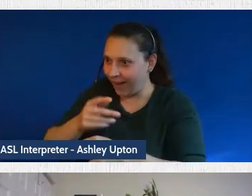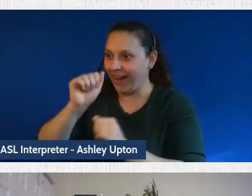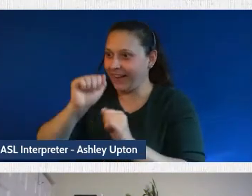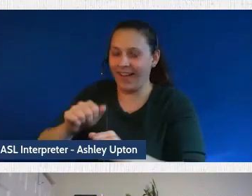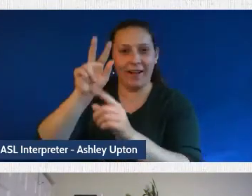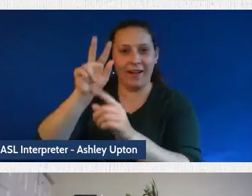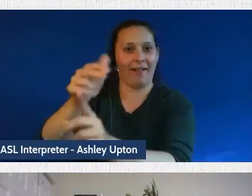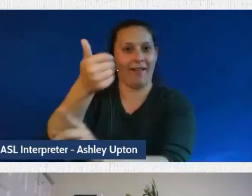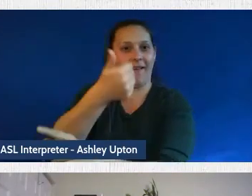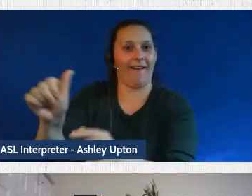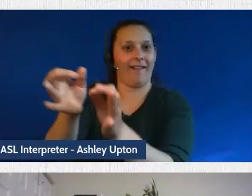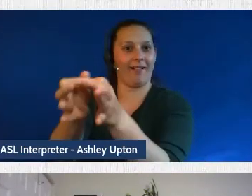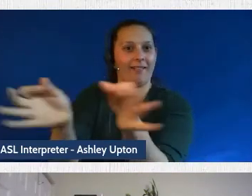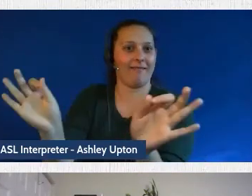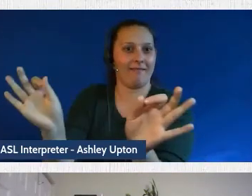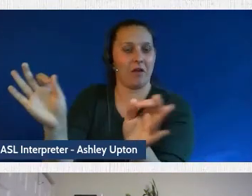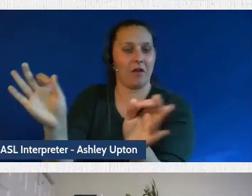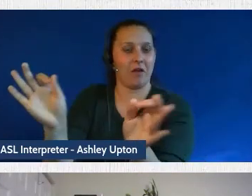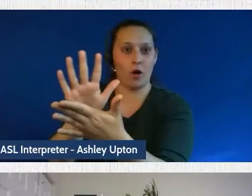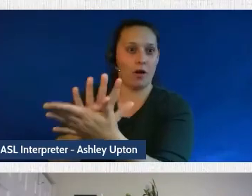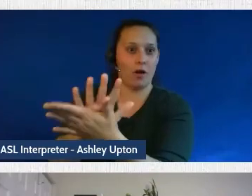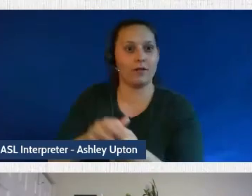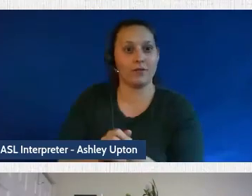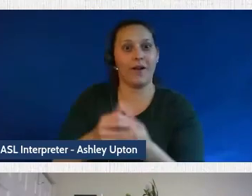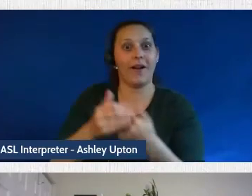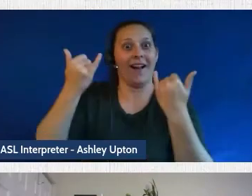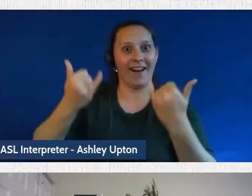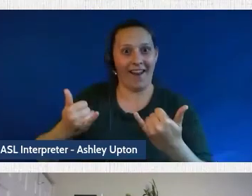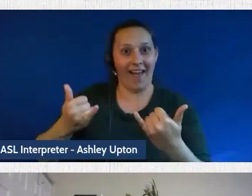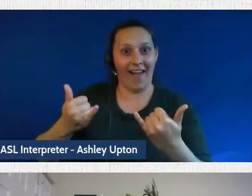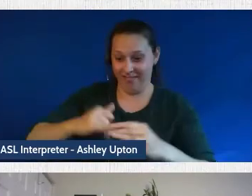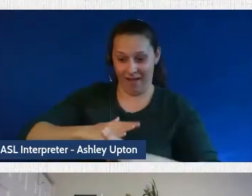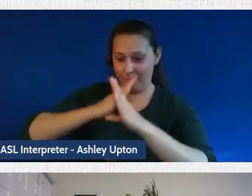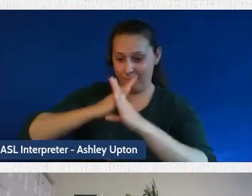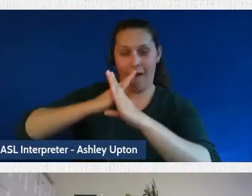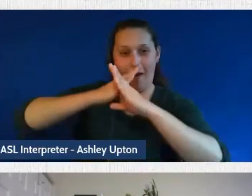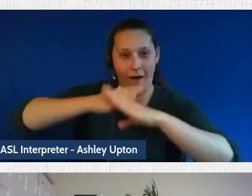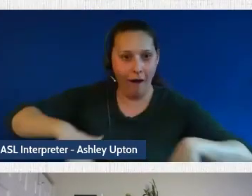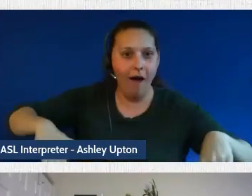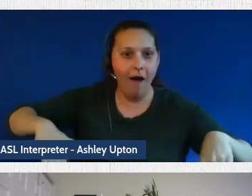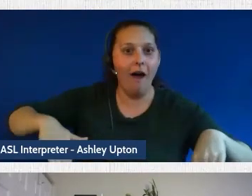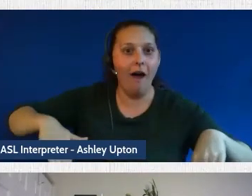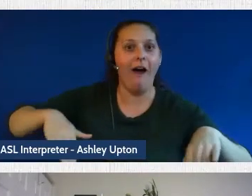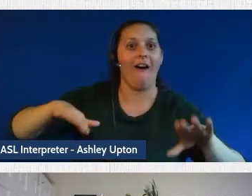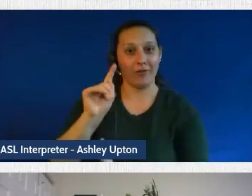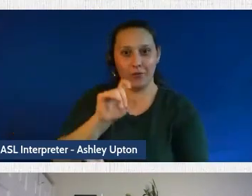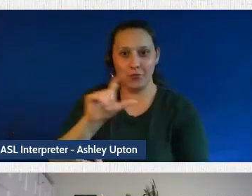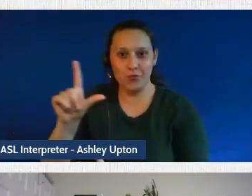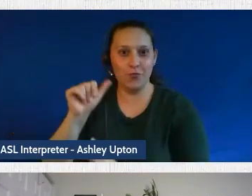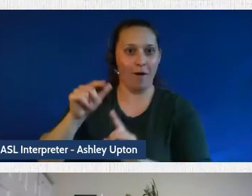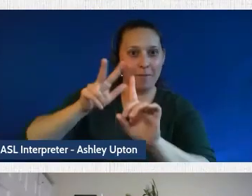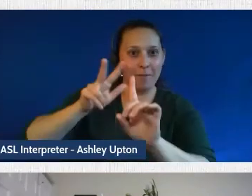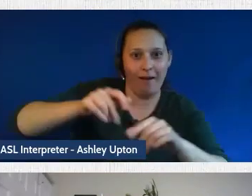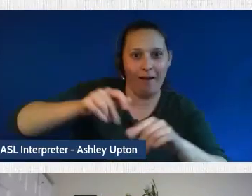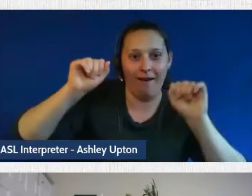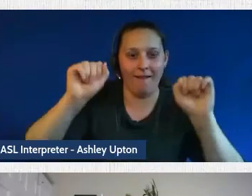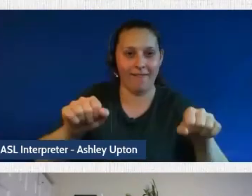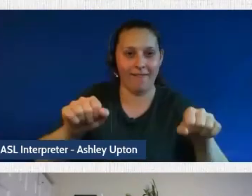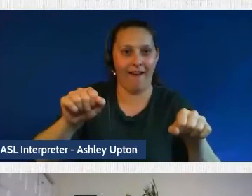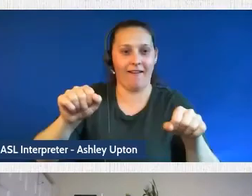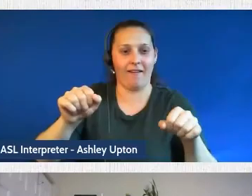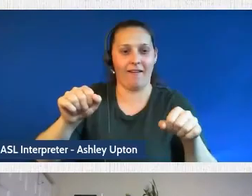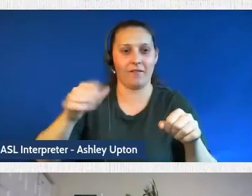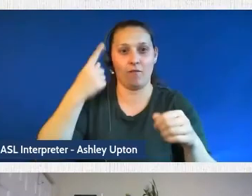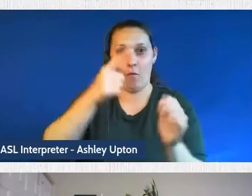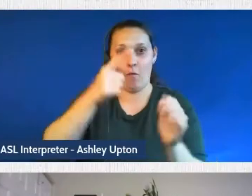they basically open the door again for us to consider using these tools in the legal domain and